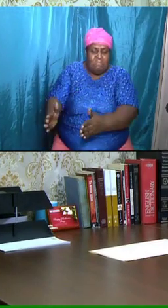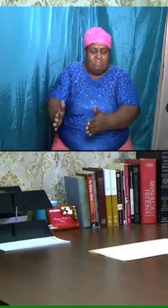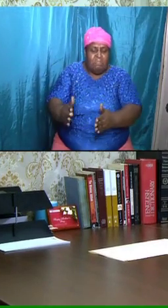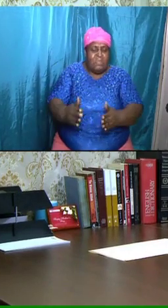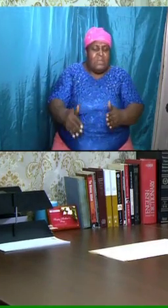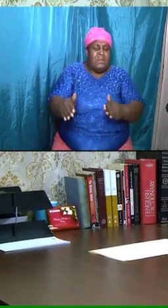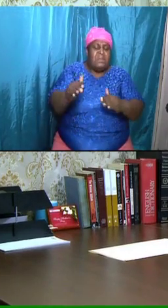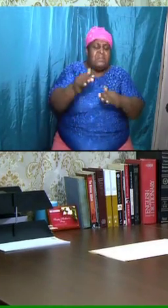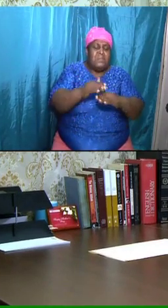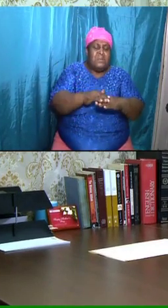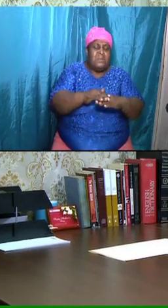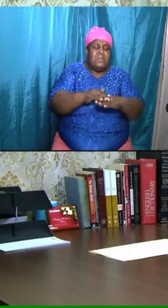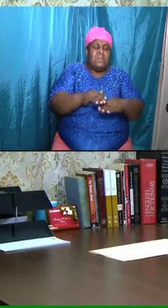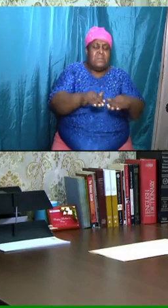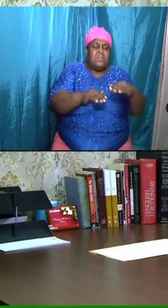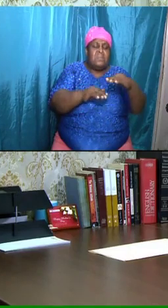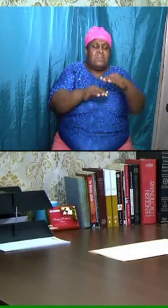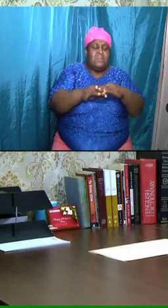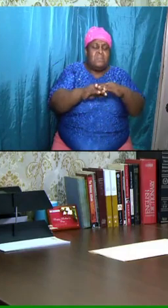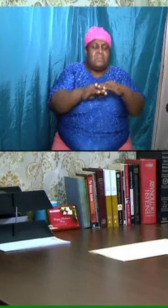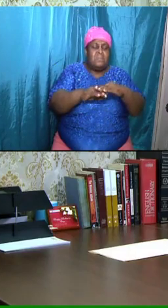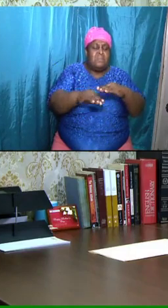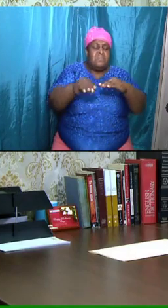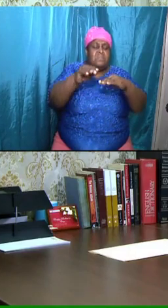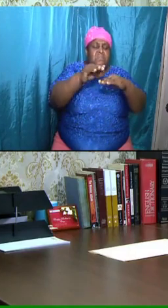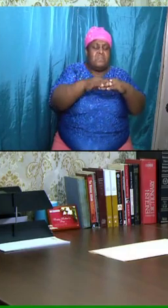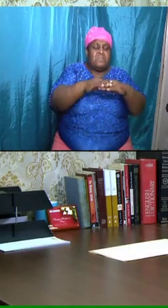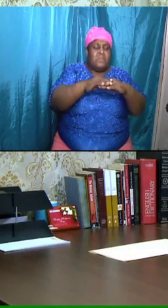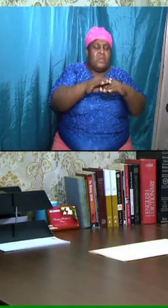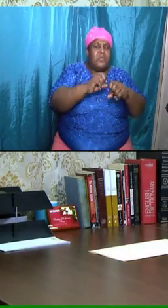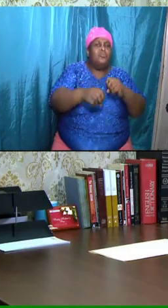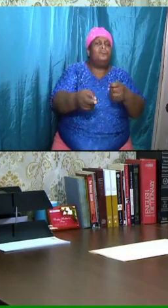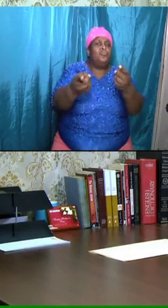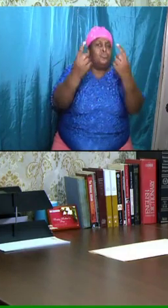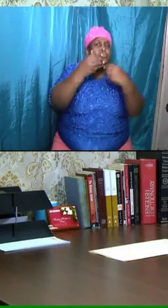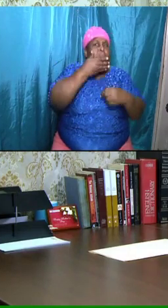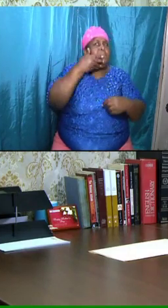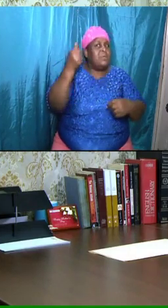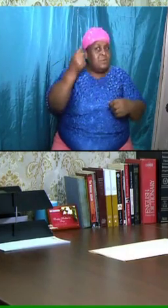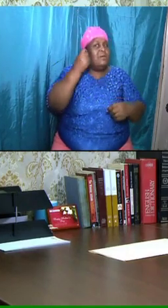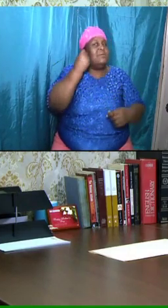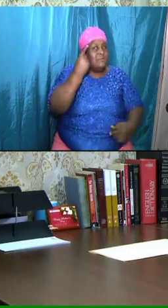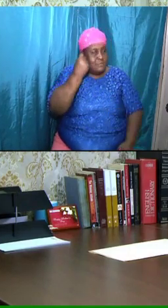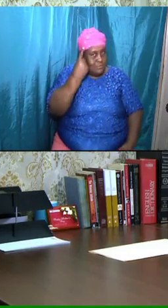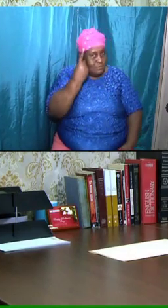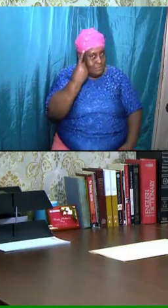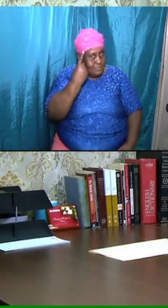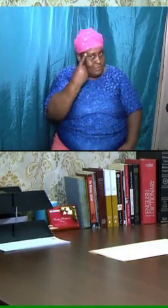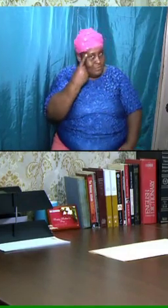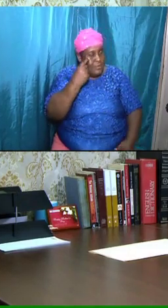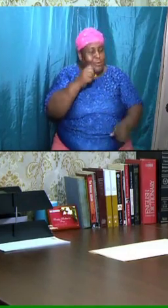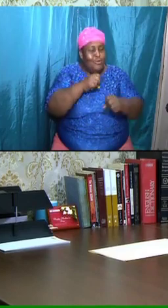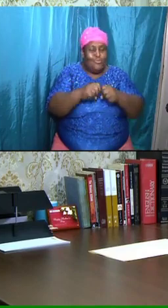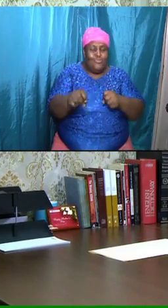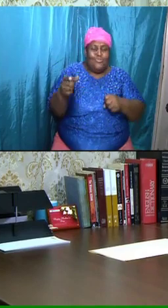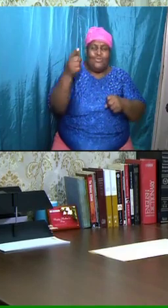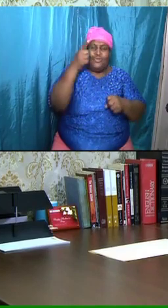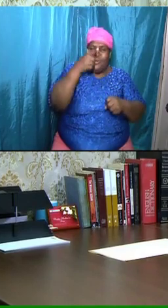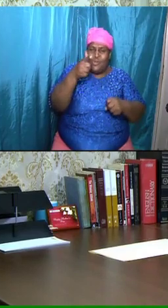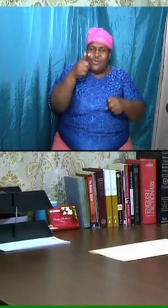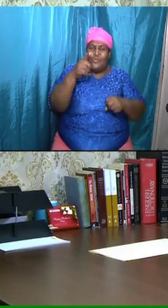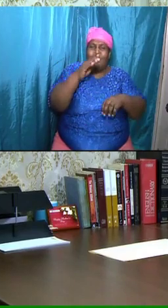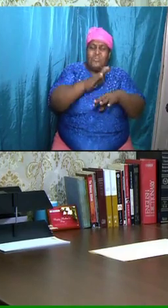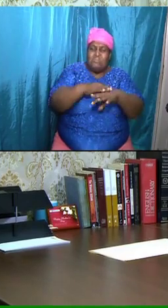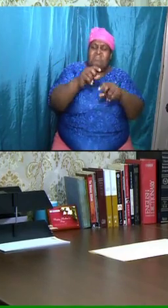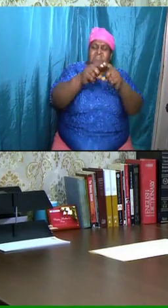so that we come to a better understanding. So we look at this time